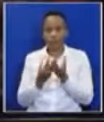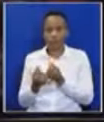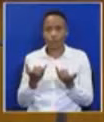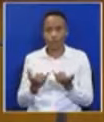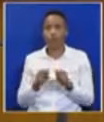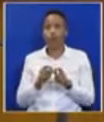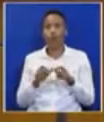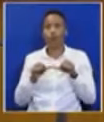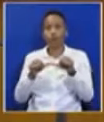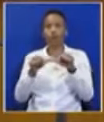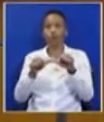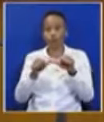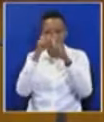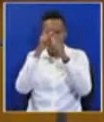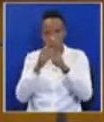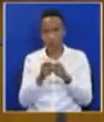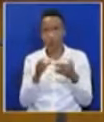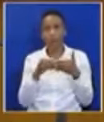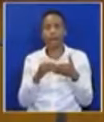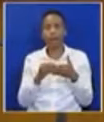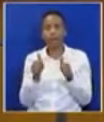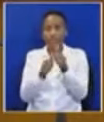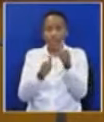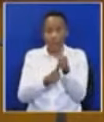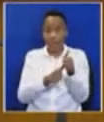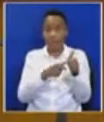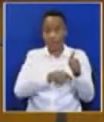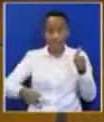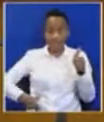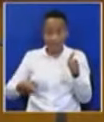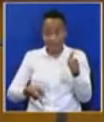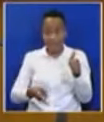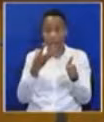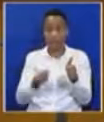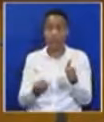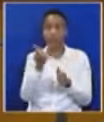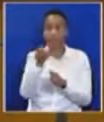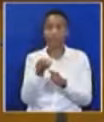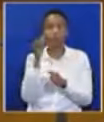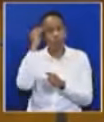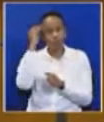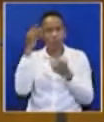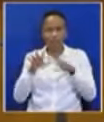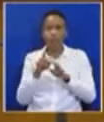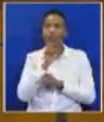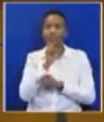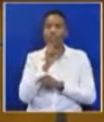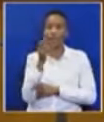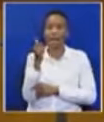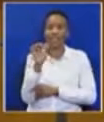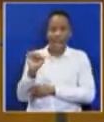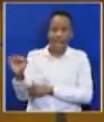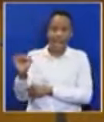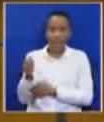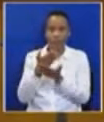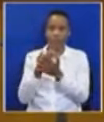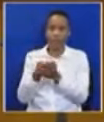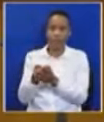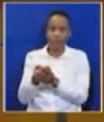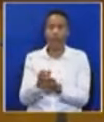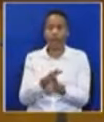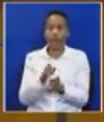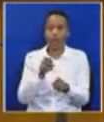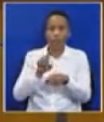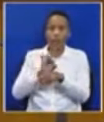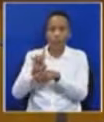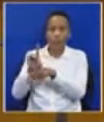We have, as a deputy president, a person well known for using his money and influence to sleep his way around